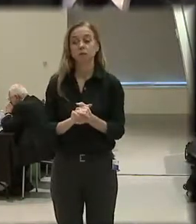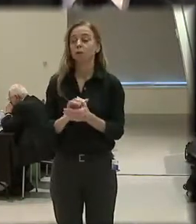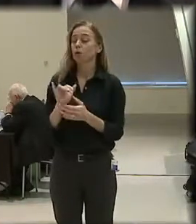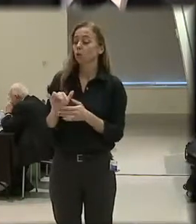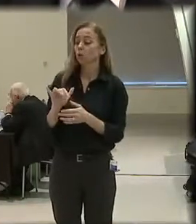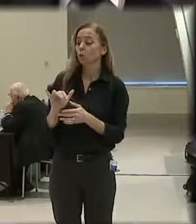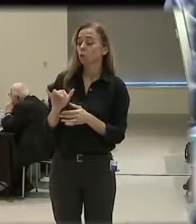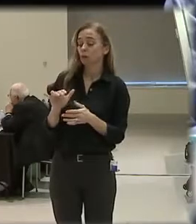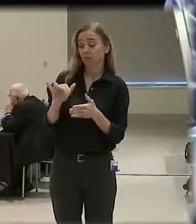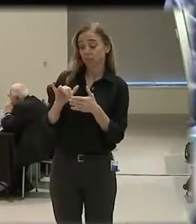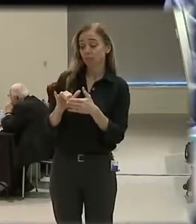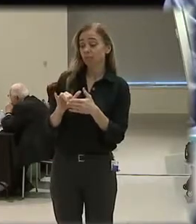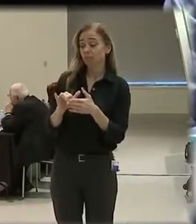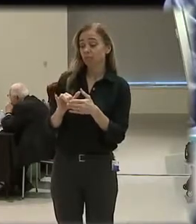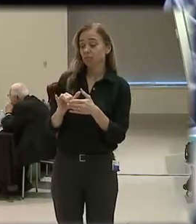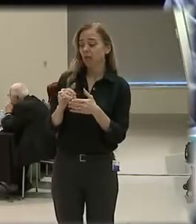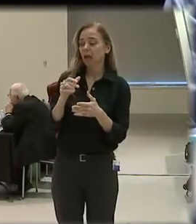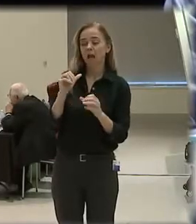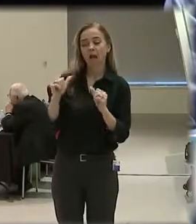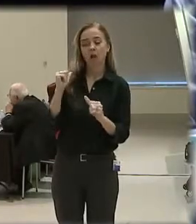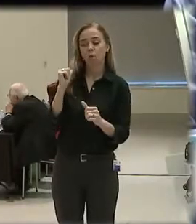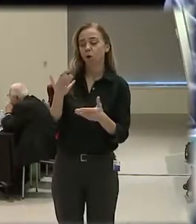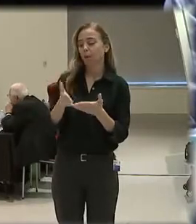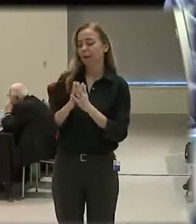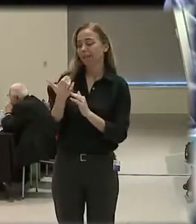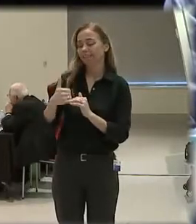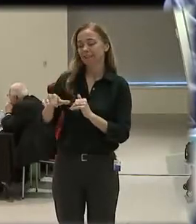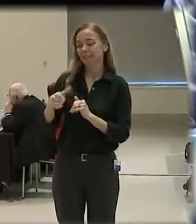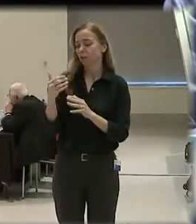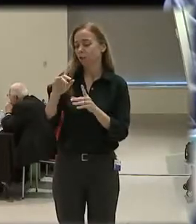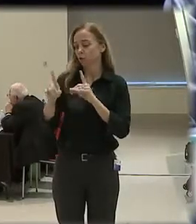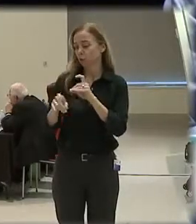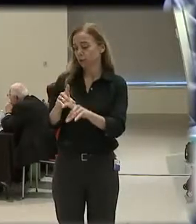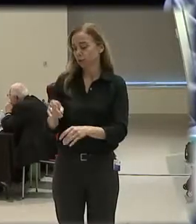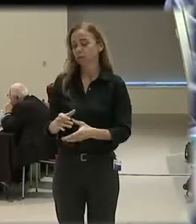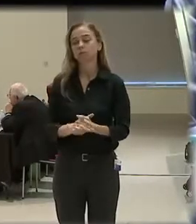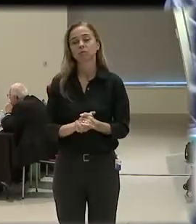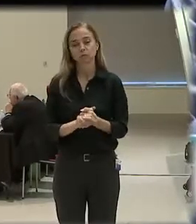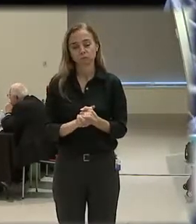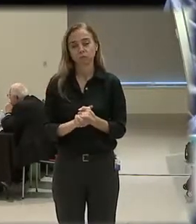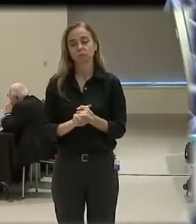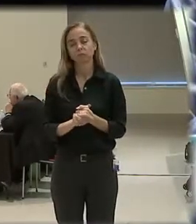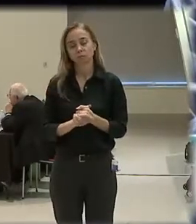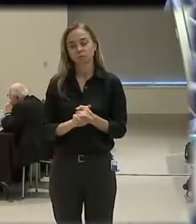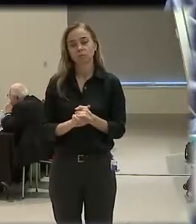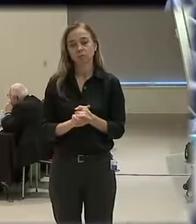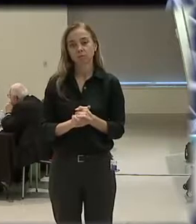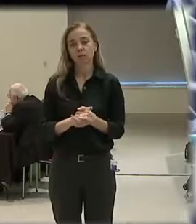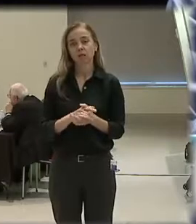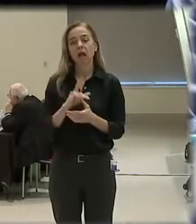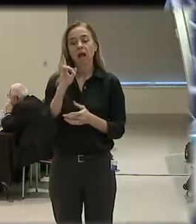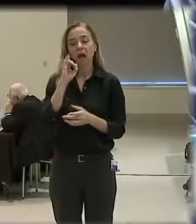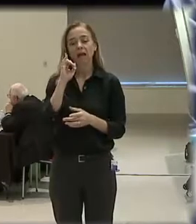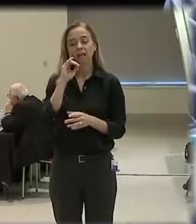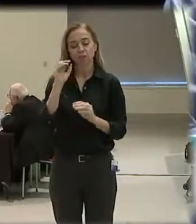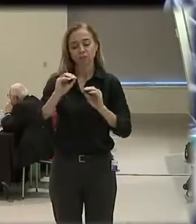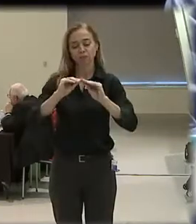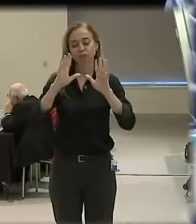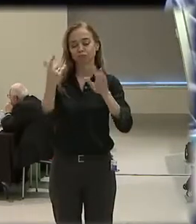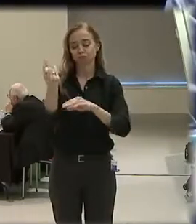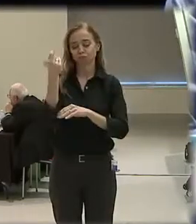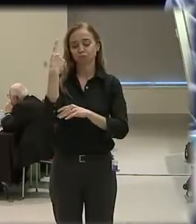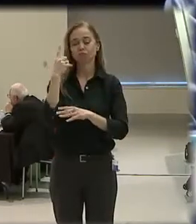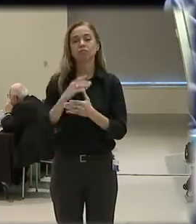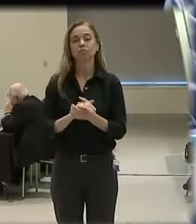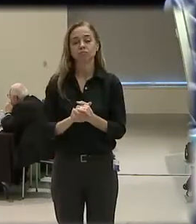Okay. So that being said, I won't ask any further questions, but I am going to make a comment in regards to that. I hear that loud and clear. And I'm quite sure